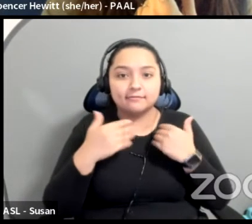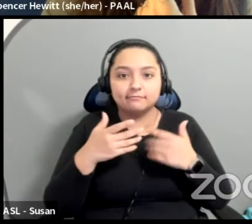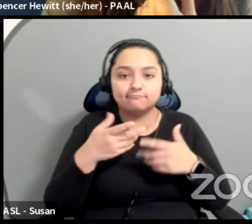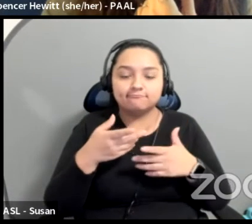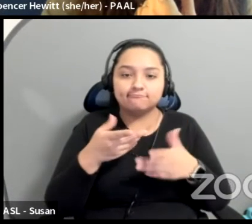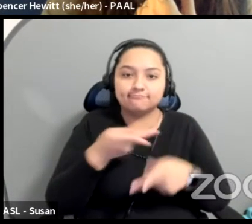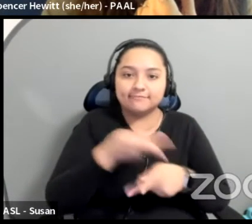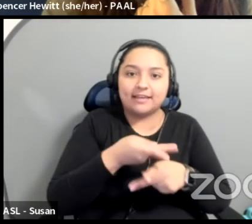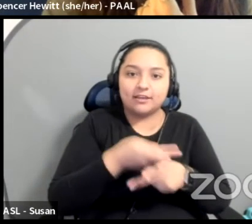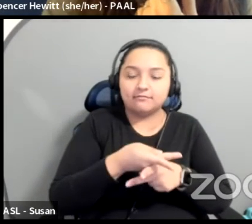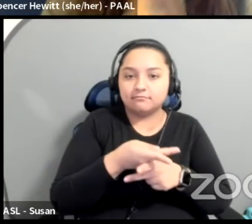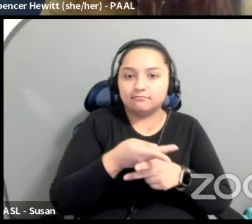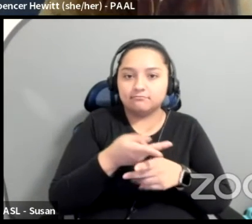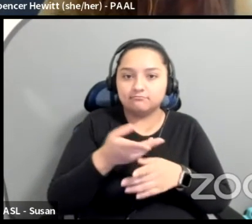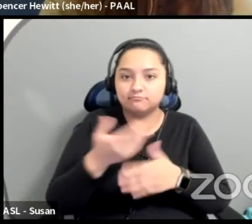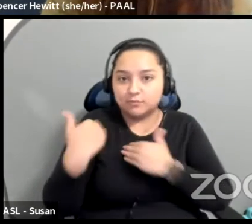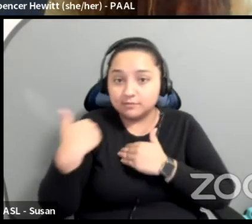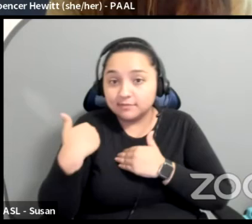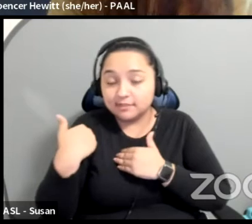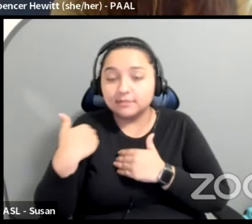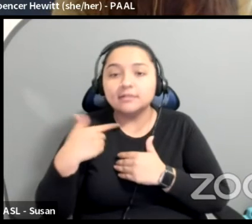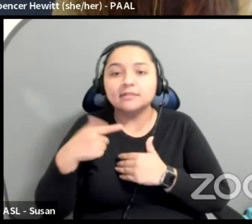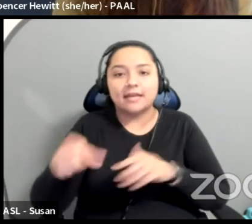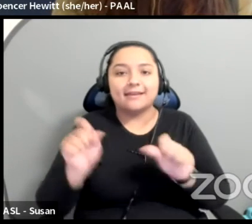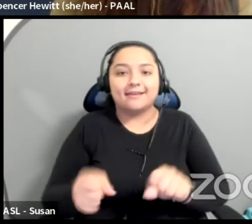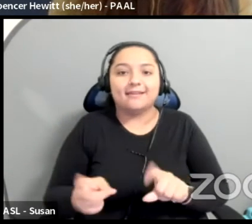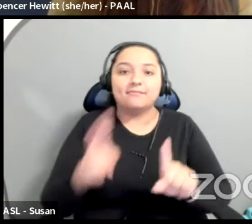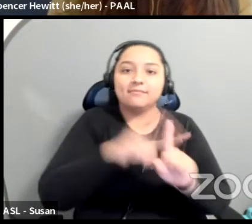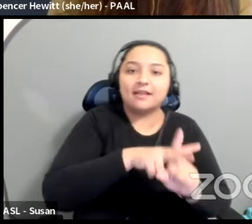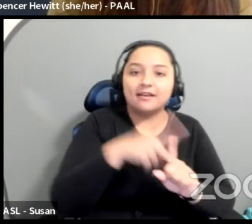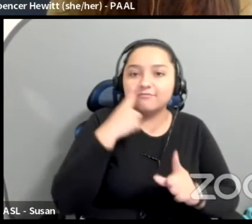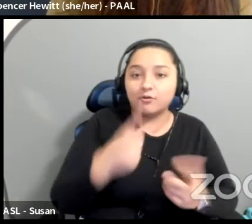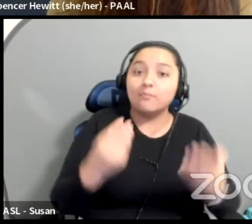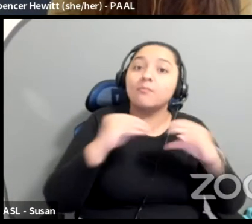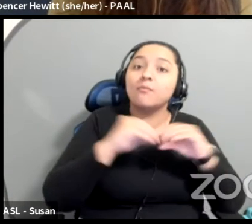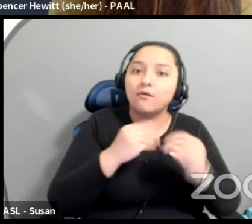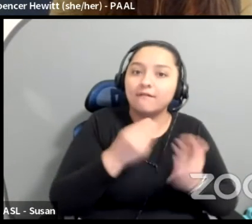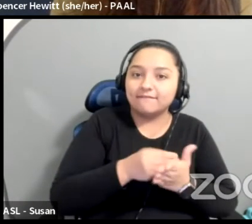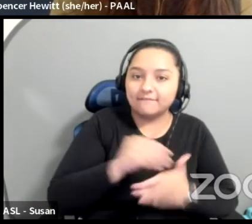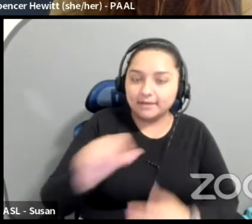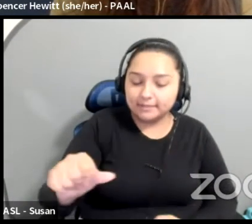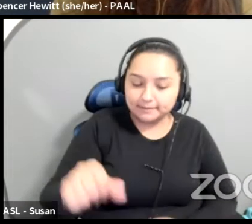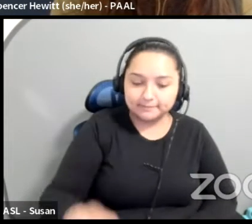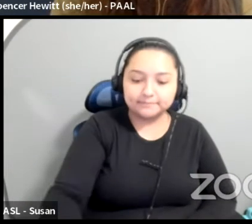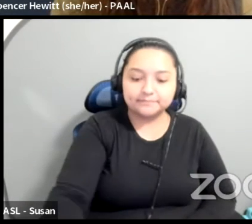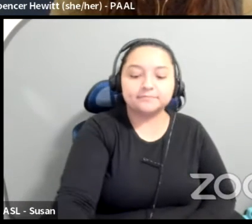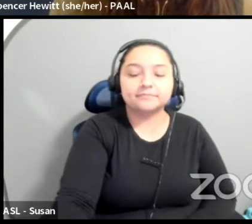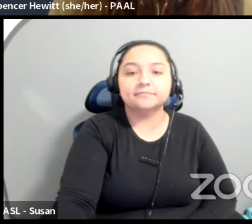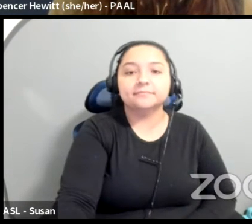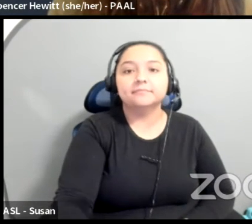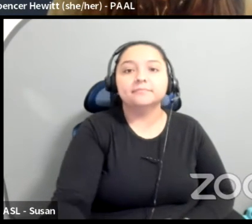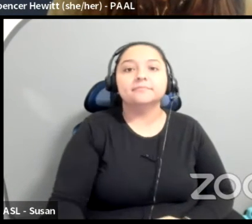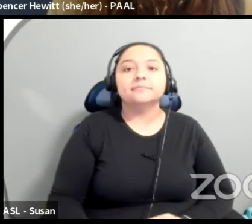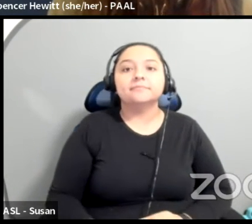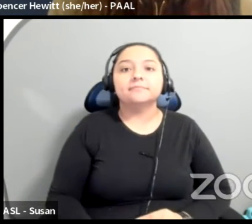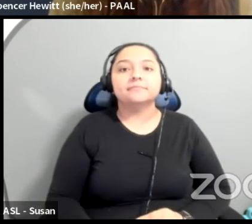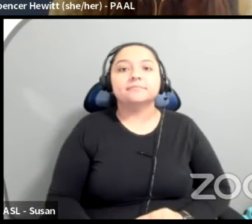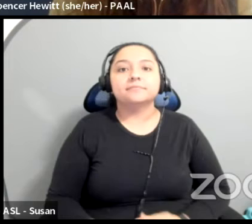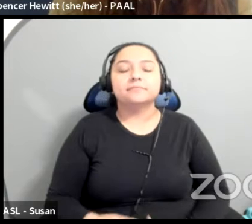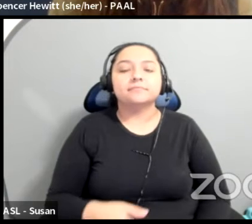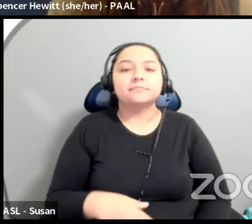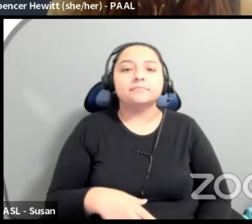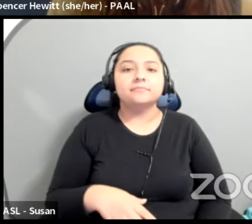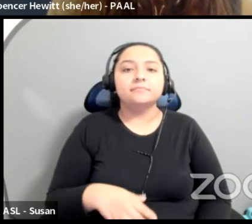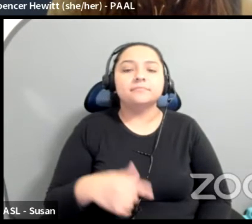was this beautiful piece that was written by one of our writers, Asimwe, who basically we helped her get back to Uganda,